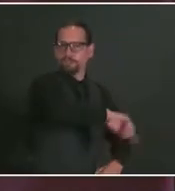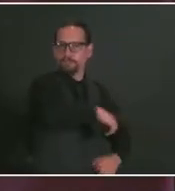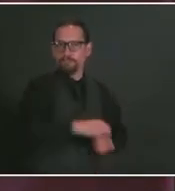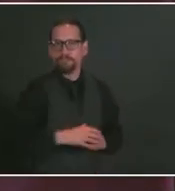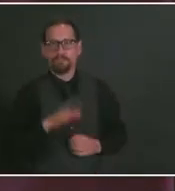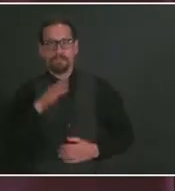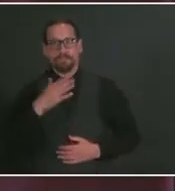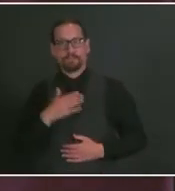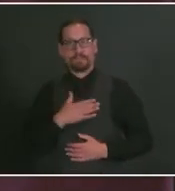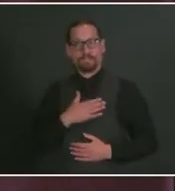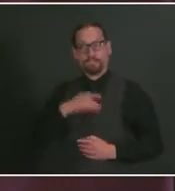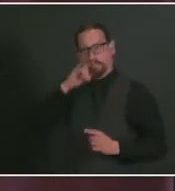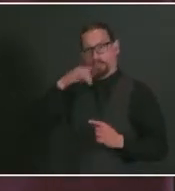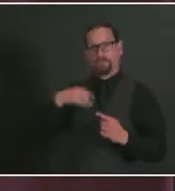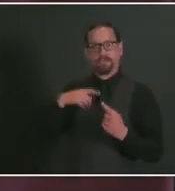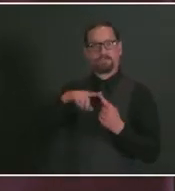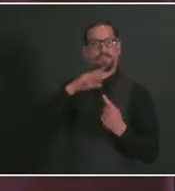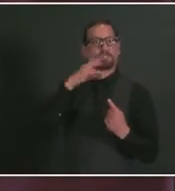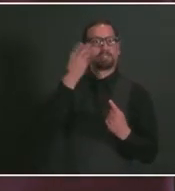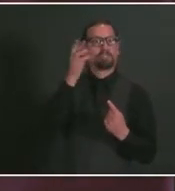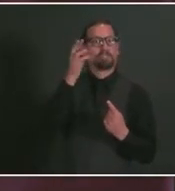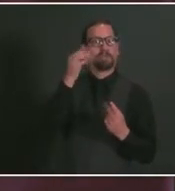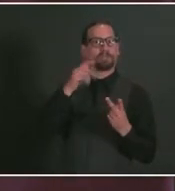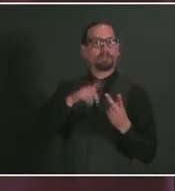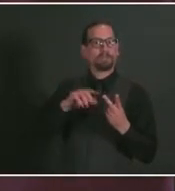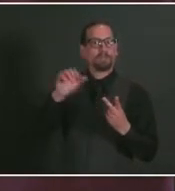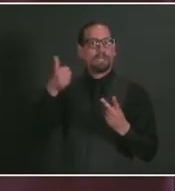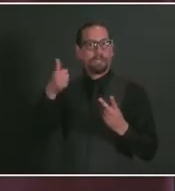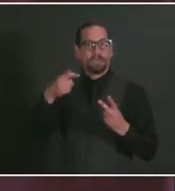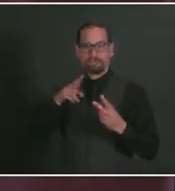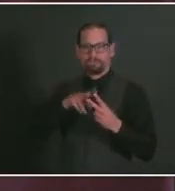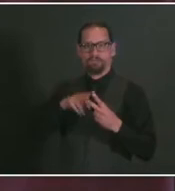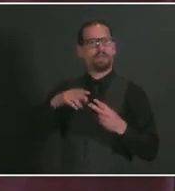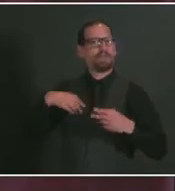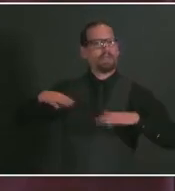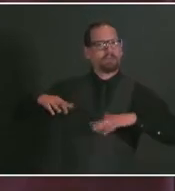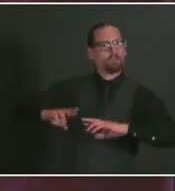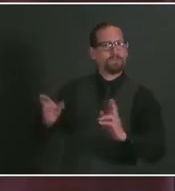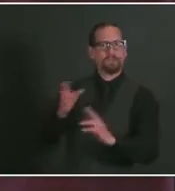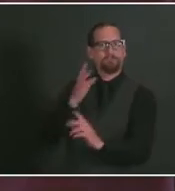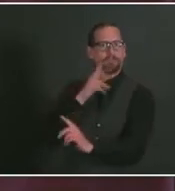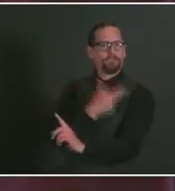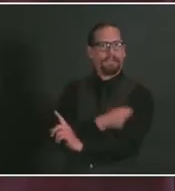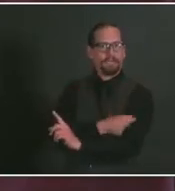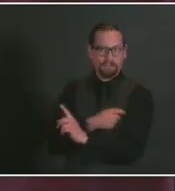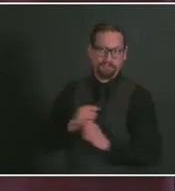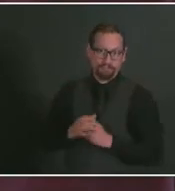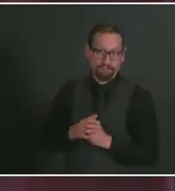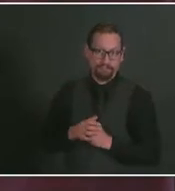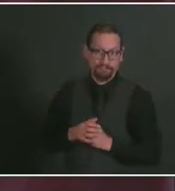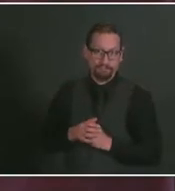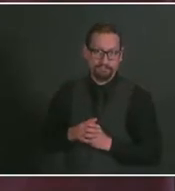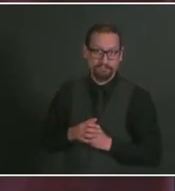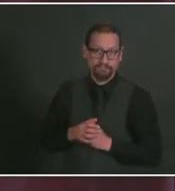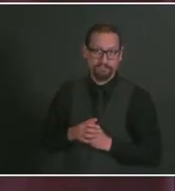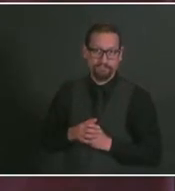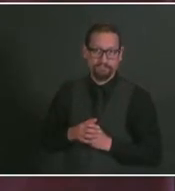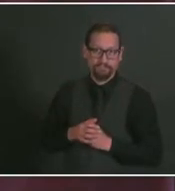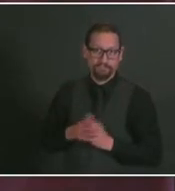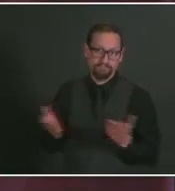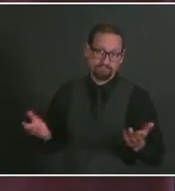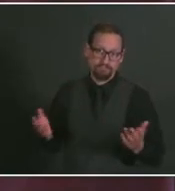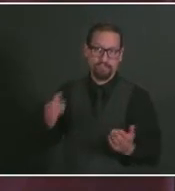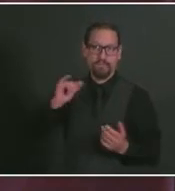vaccinated. And this is also one reason why here in Rhode Island and across the country, we're seeing a greater proportion of cases among